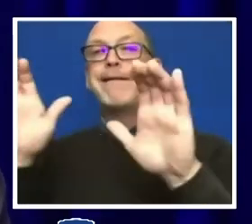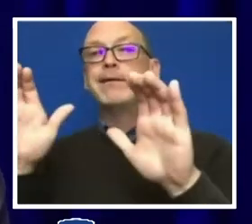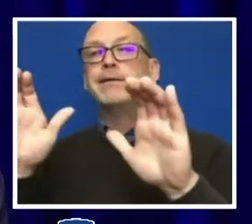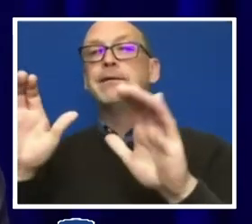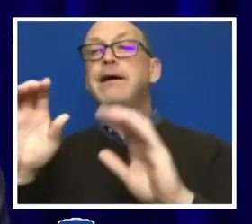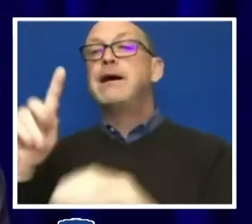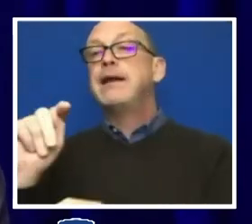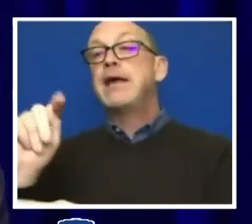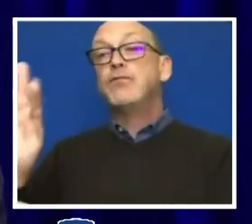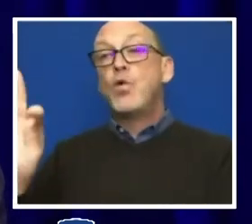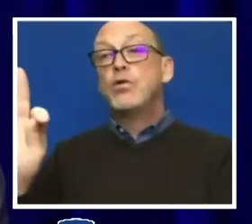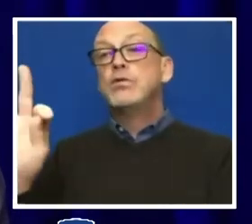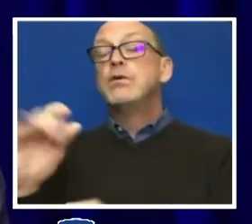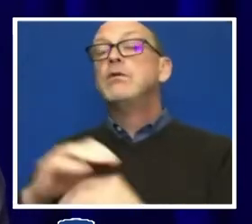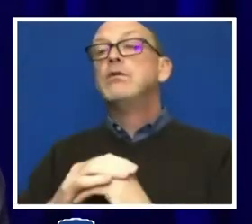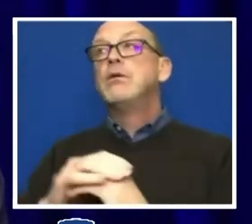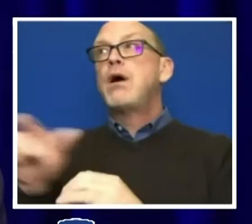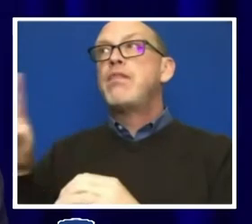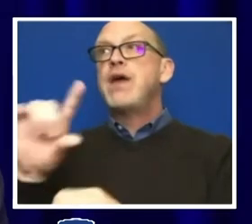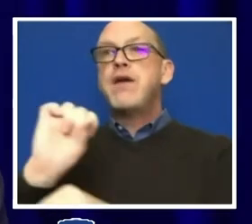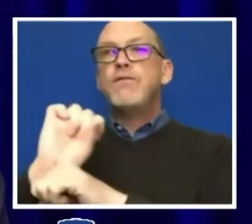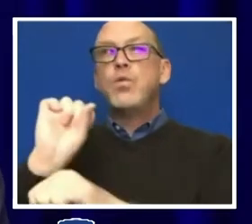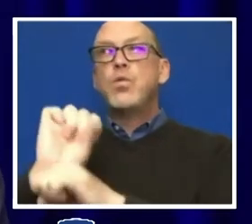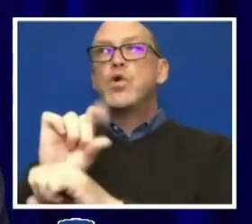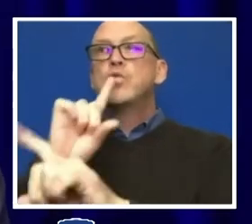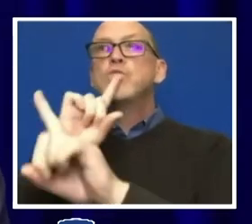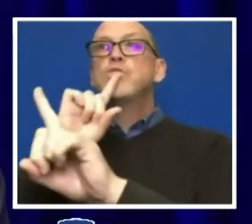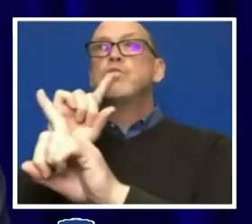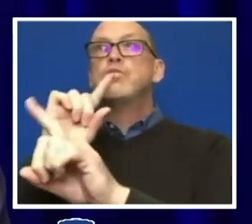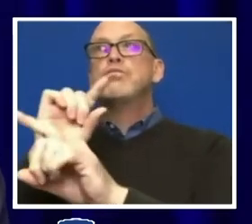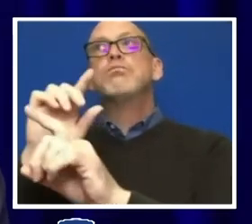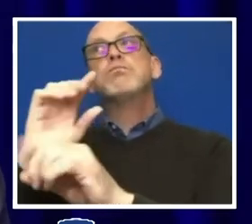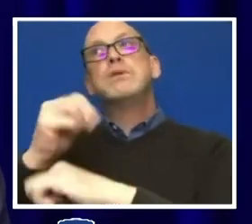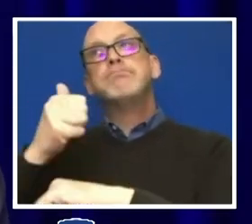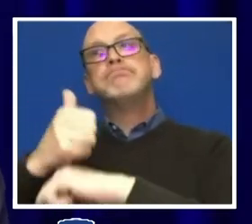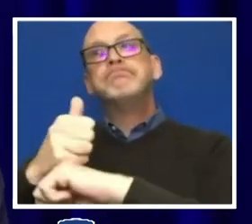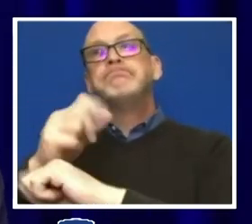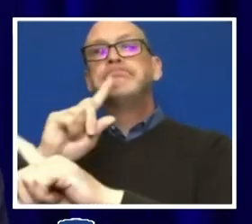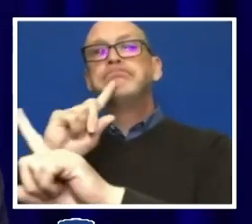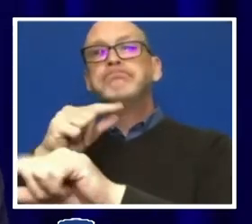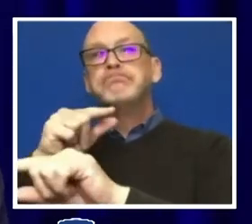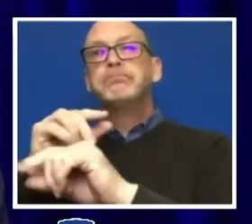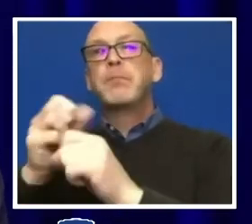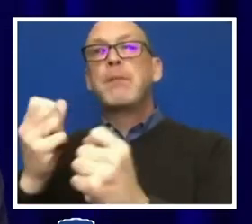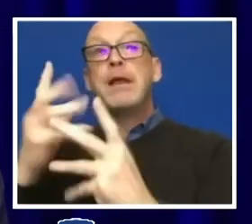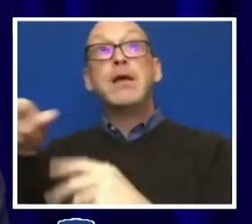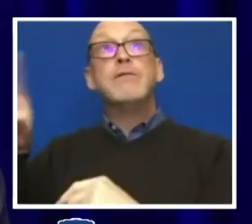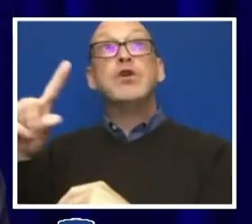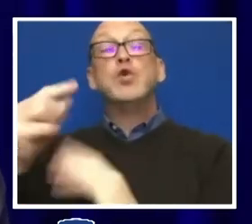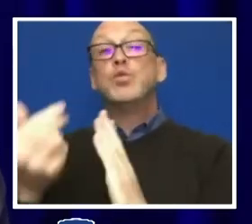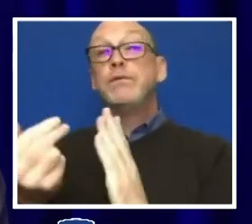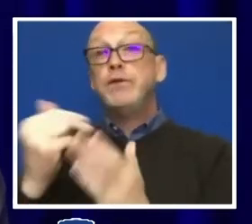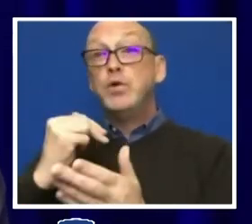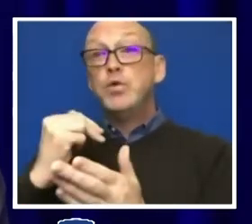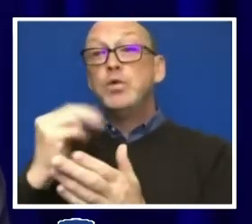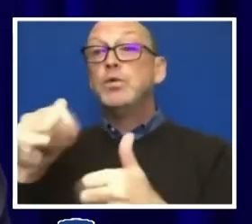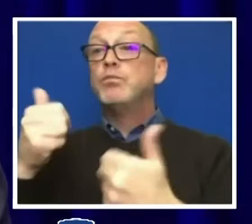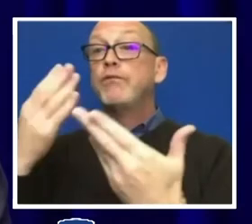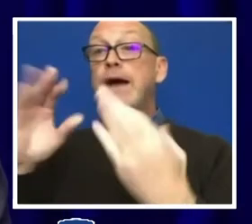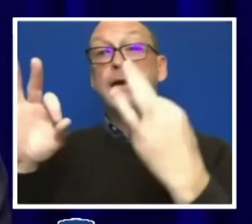worked to develop draft reports and recommendations, and many of you have reviewed them and provided feedback.